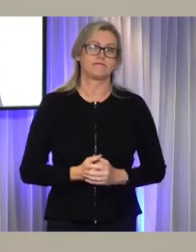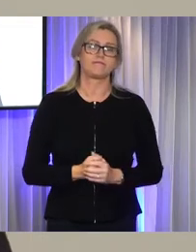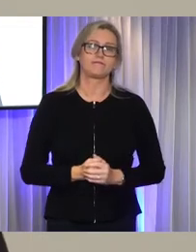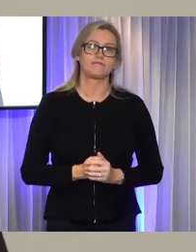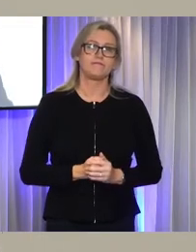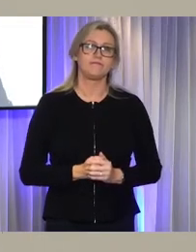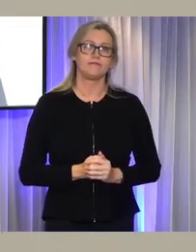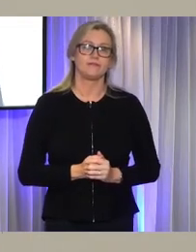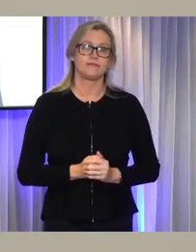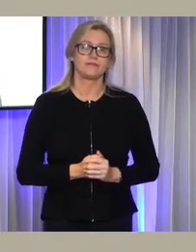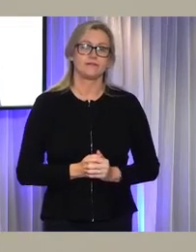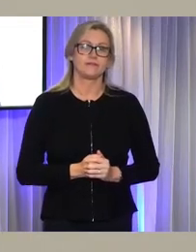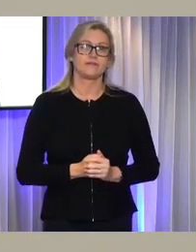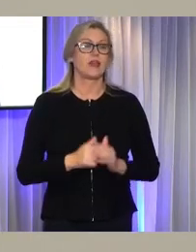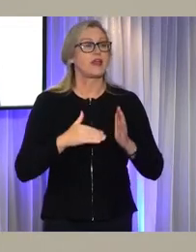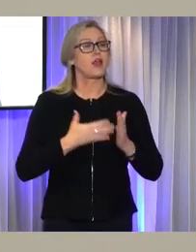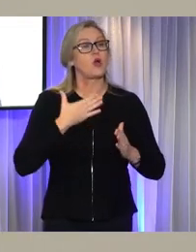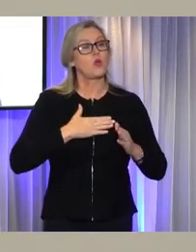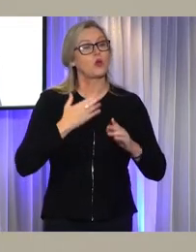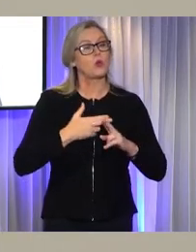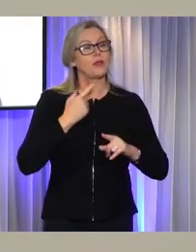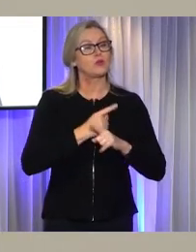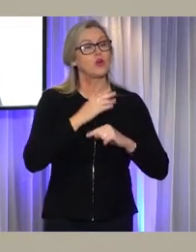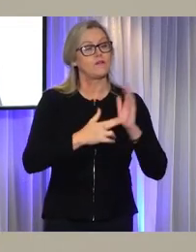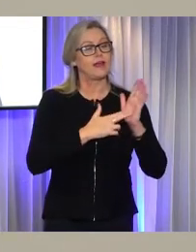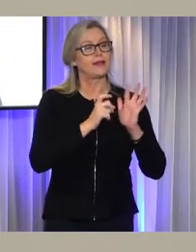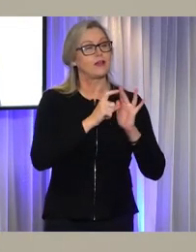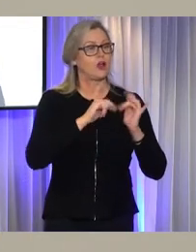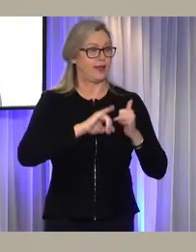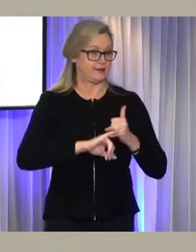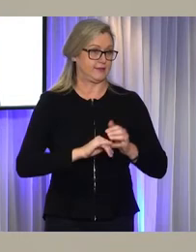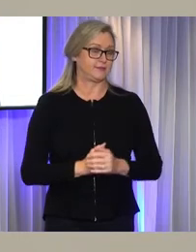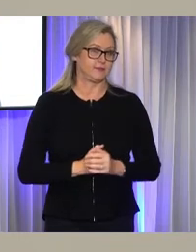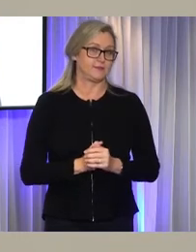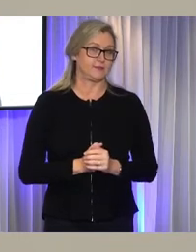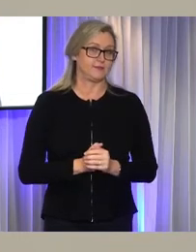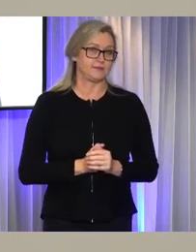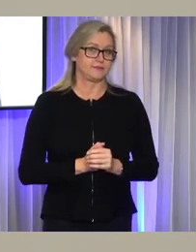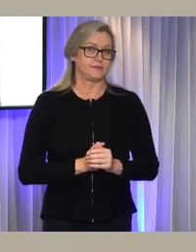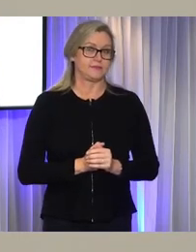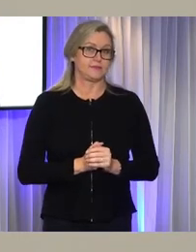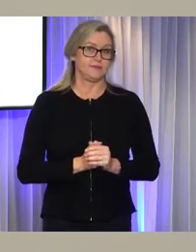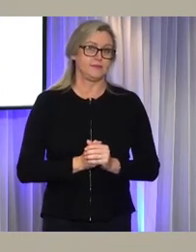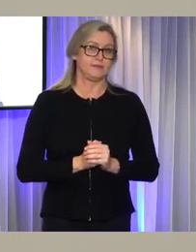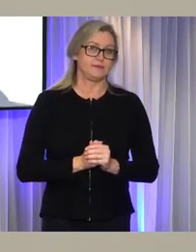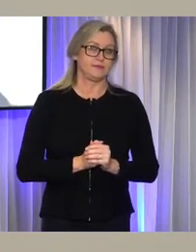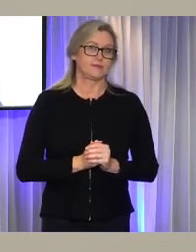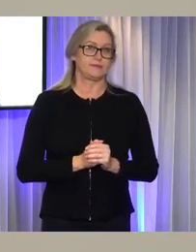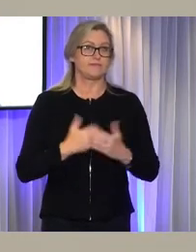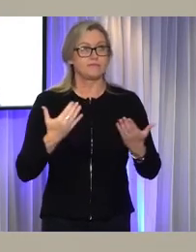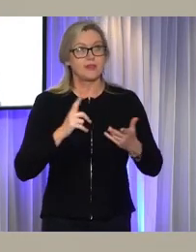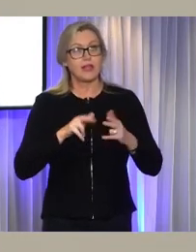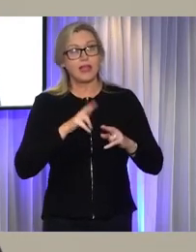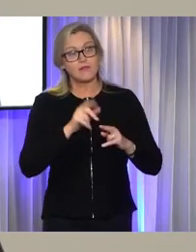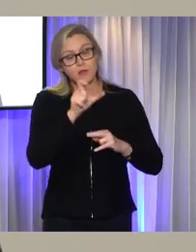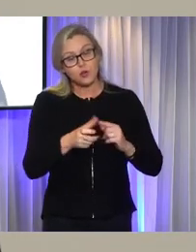If you will, I'd just like to talk for a moment about the NDIS. But really I think the approach is the same whether or not someone is on the NDIS